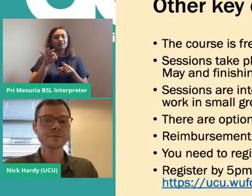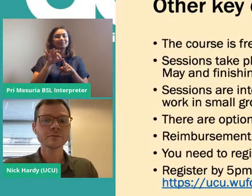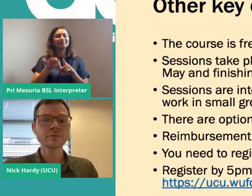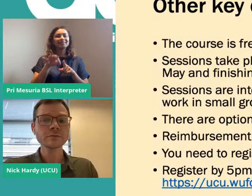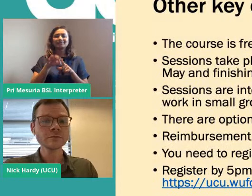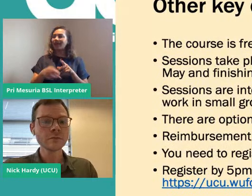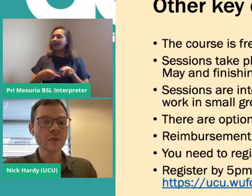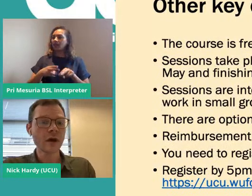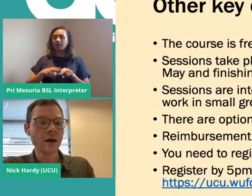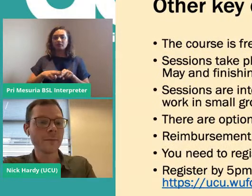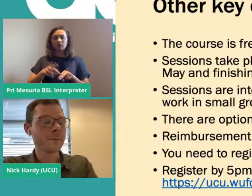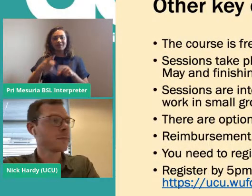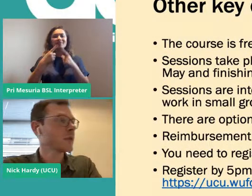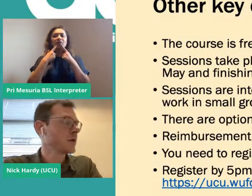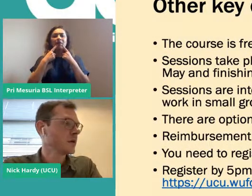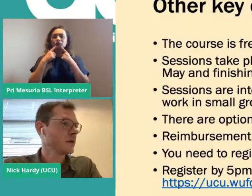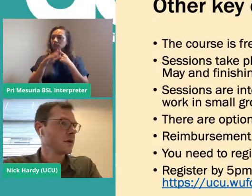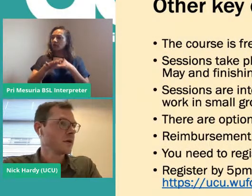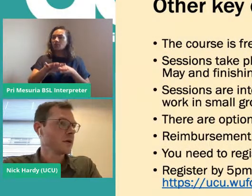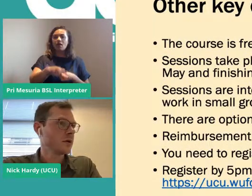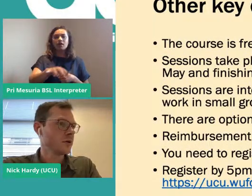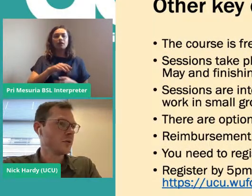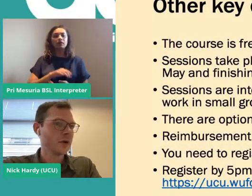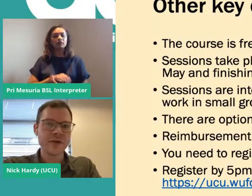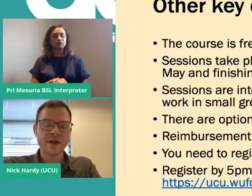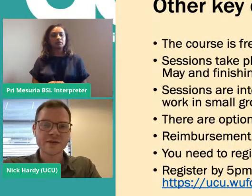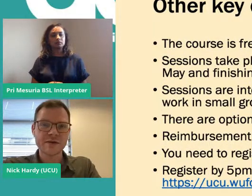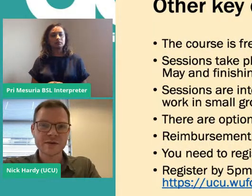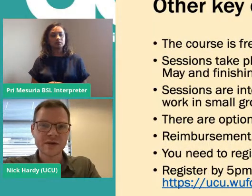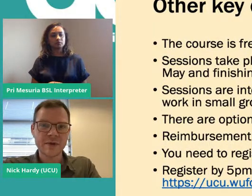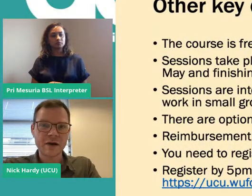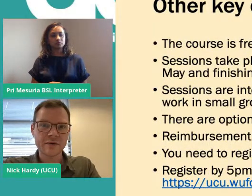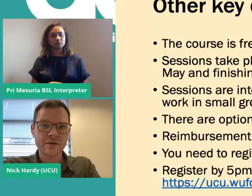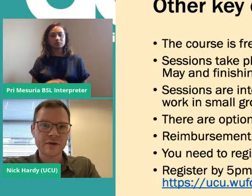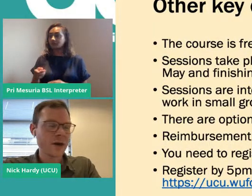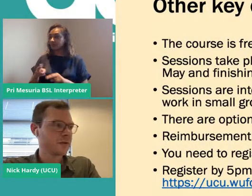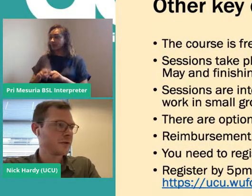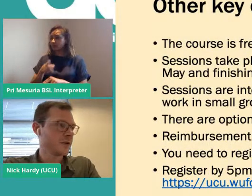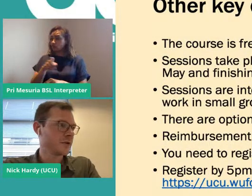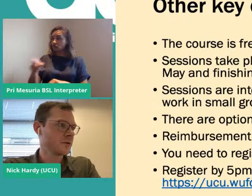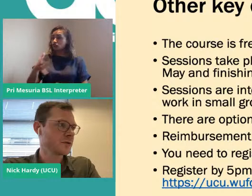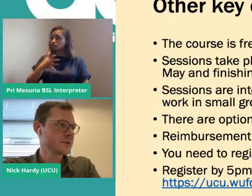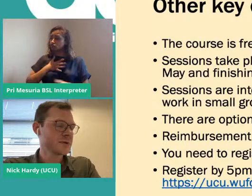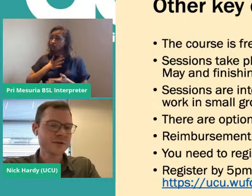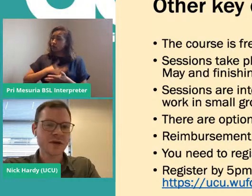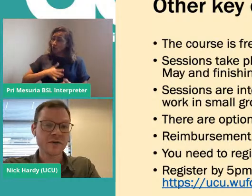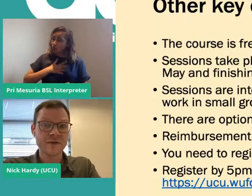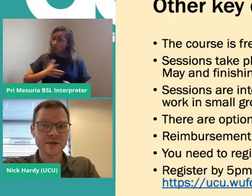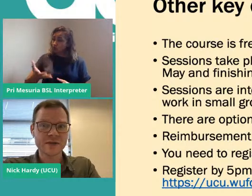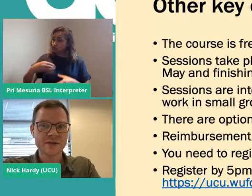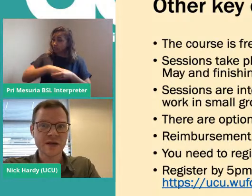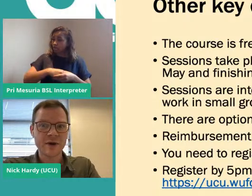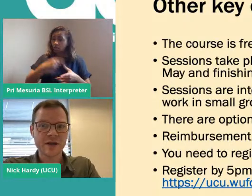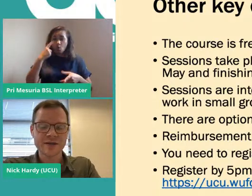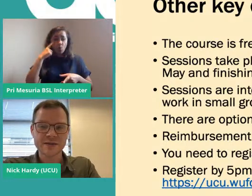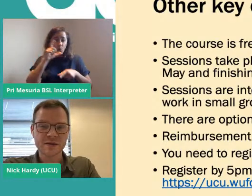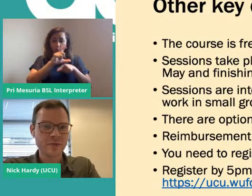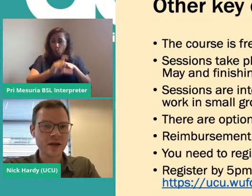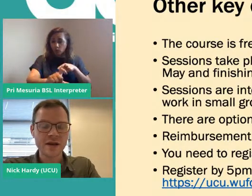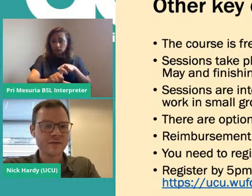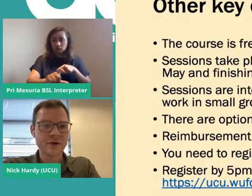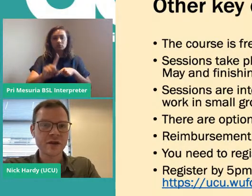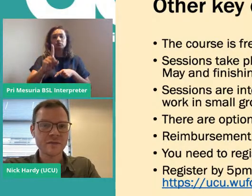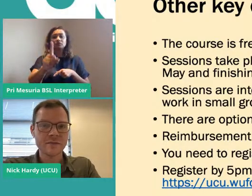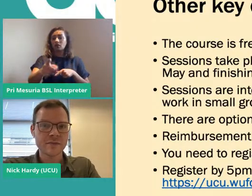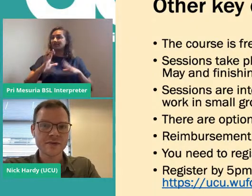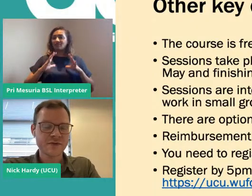who are thinking seriously about doing the course. So the first thing to say about it is